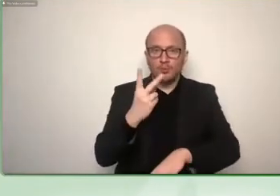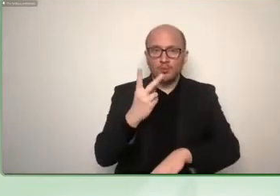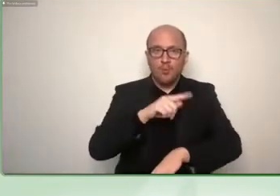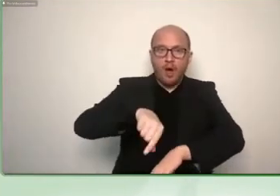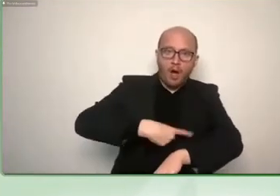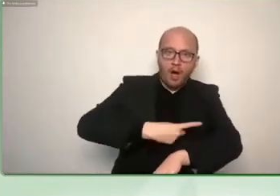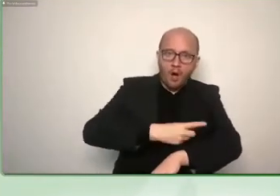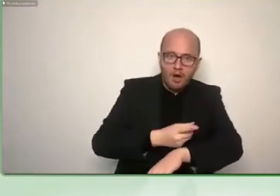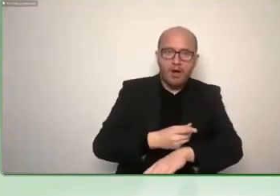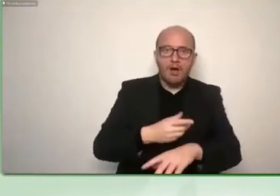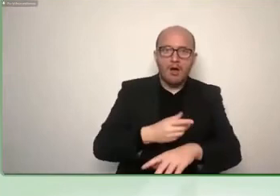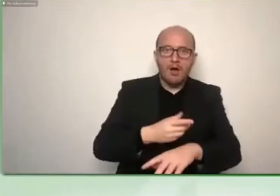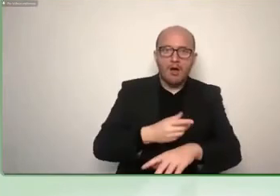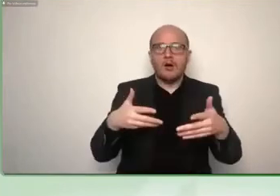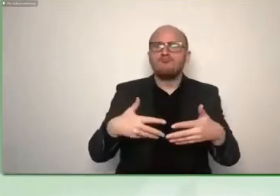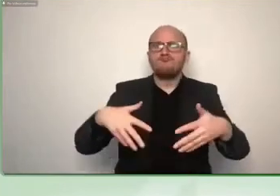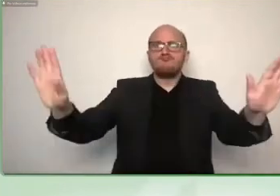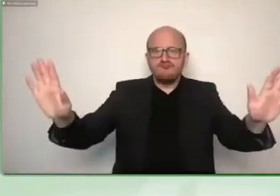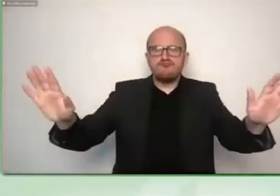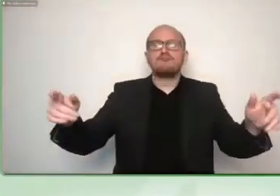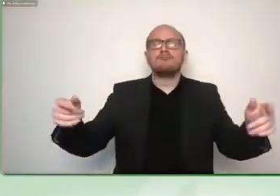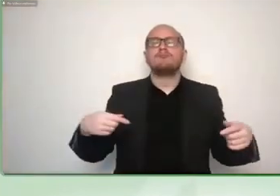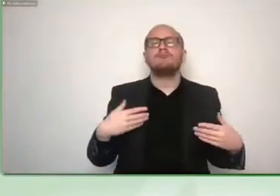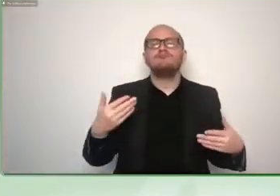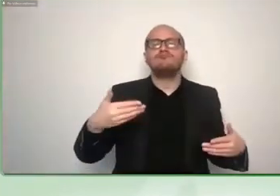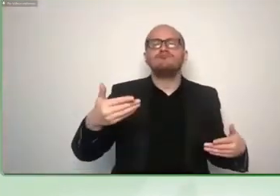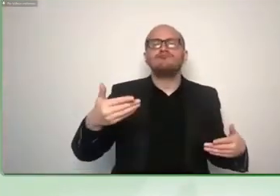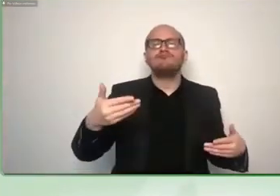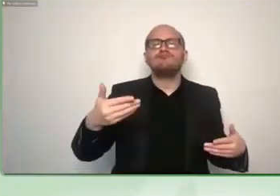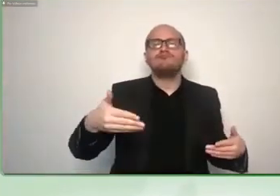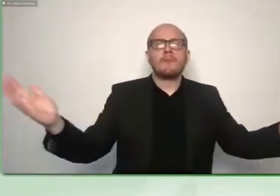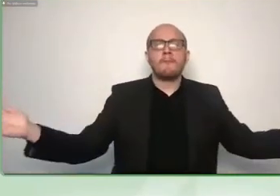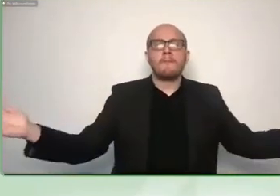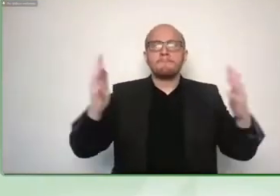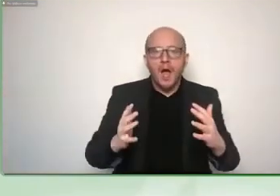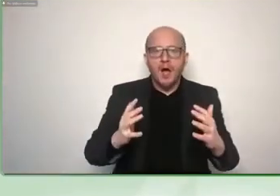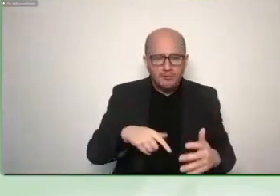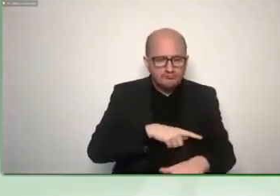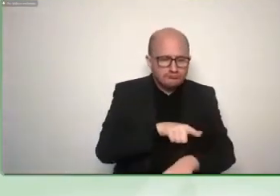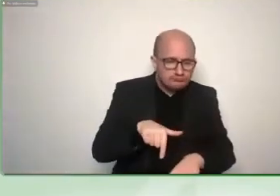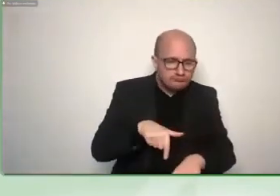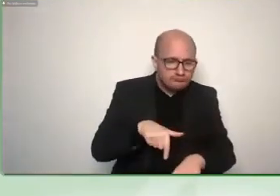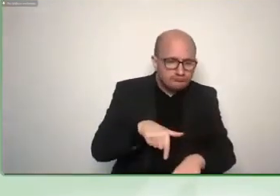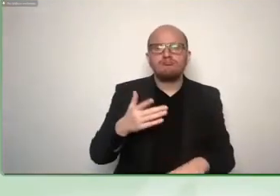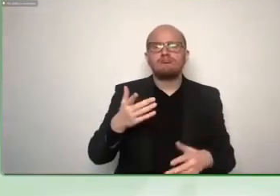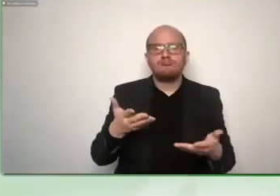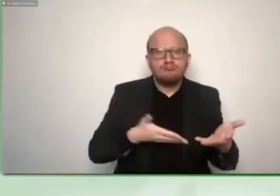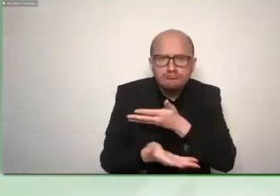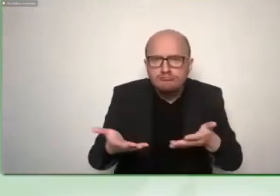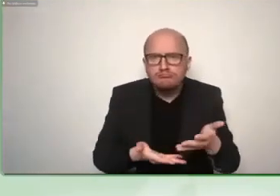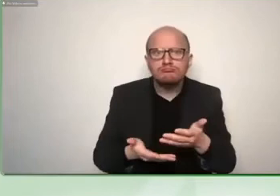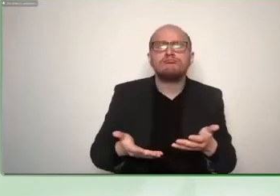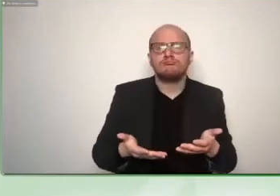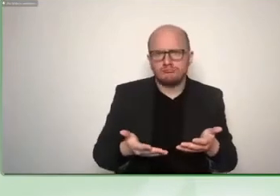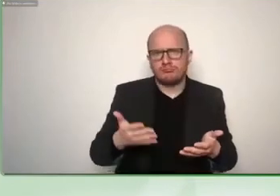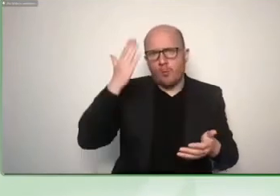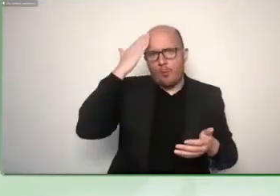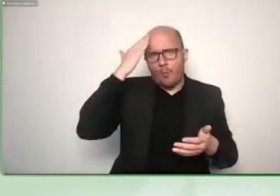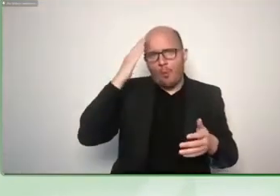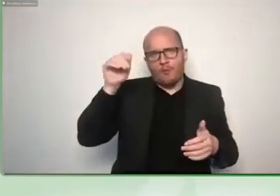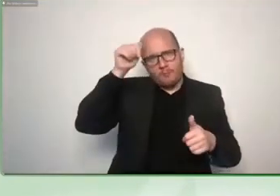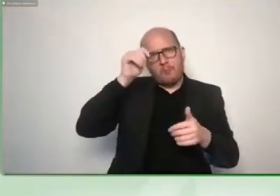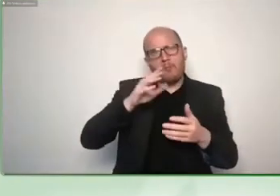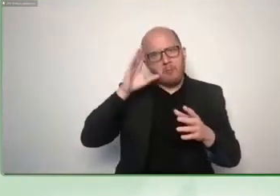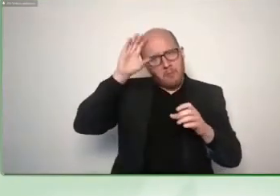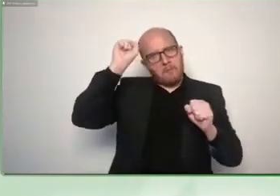use it regularly you will get fast so then let's you started this already let's go and look